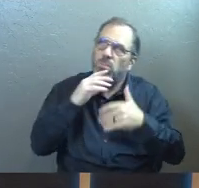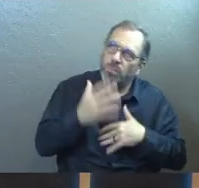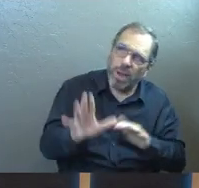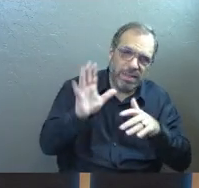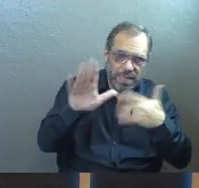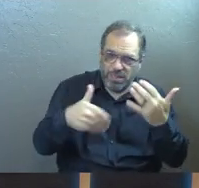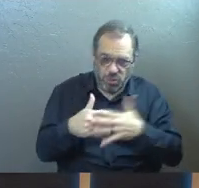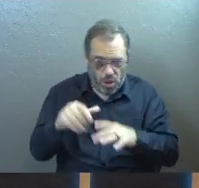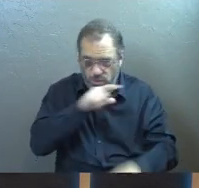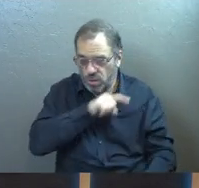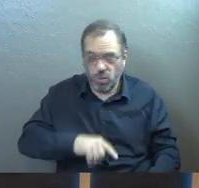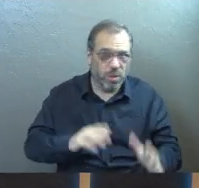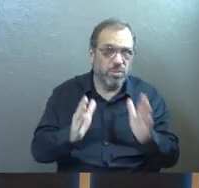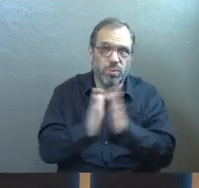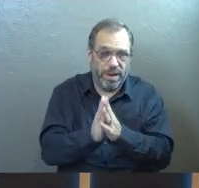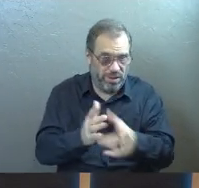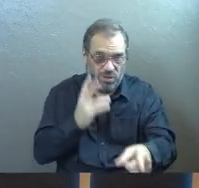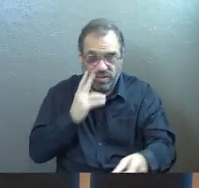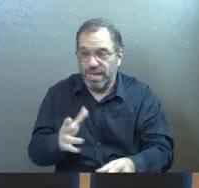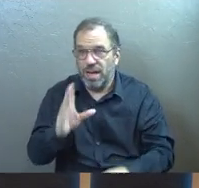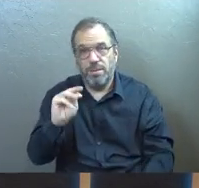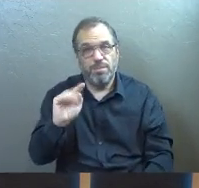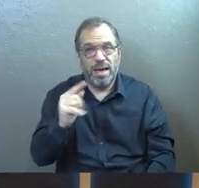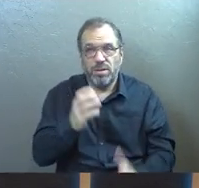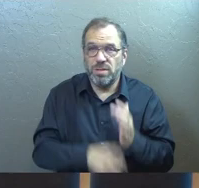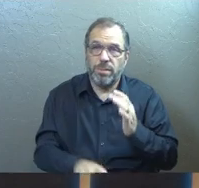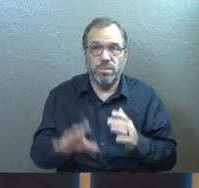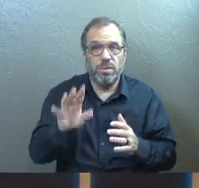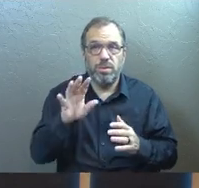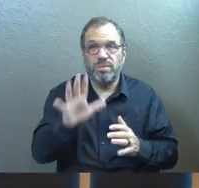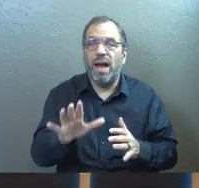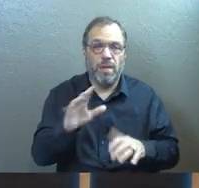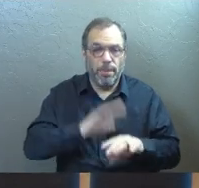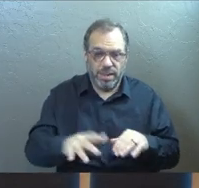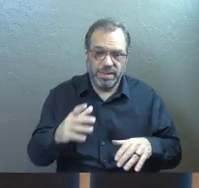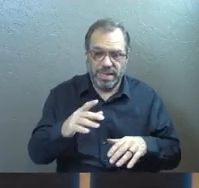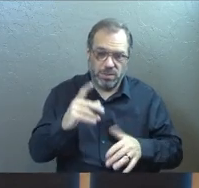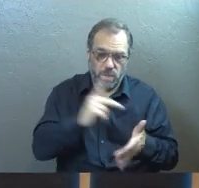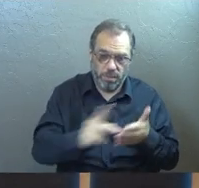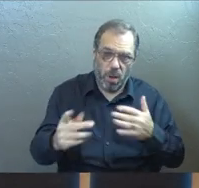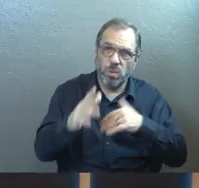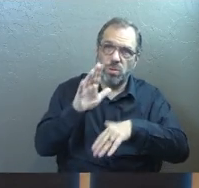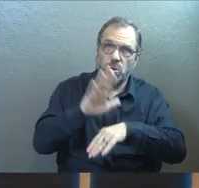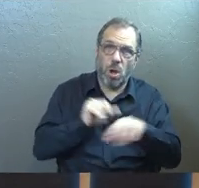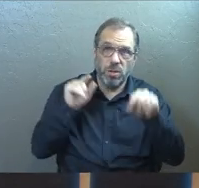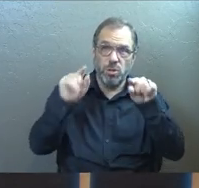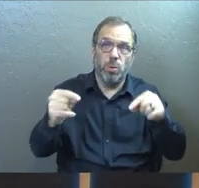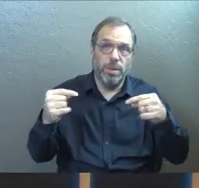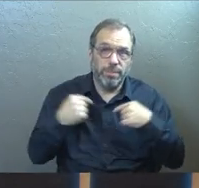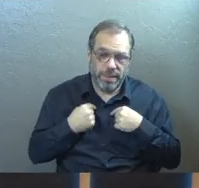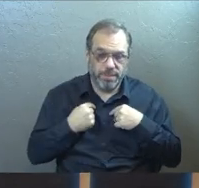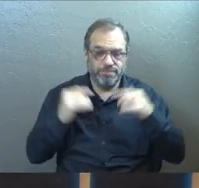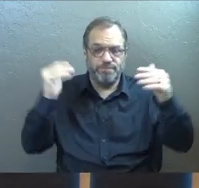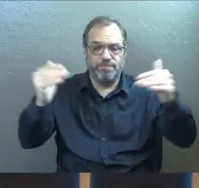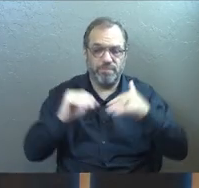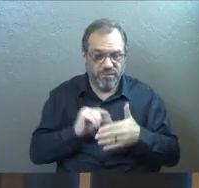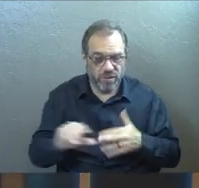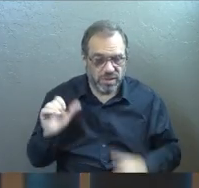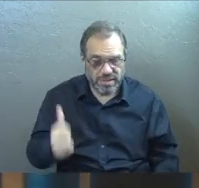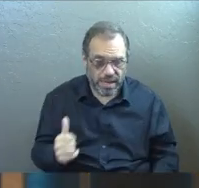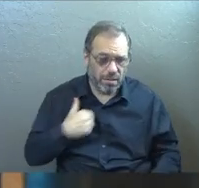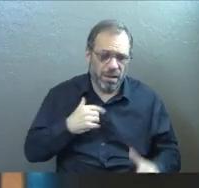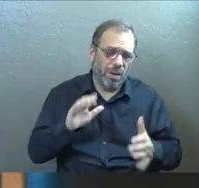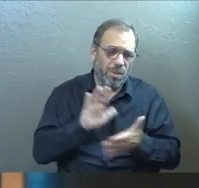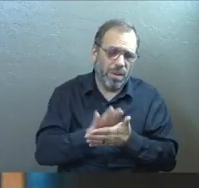praise you. It's all in the Lord's prayer. You'll see it all right there. But this is what Paul is calling us to. Next, verse 10,